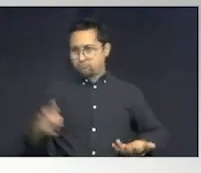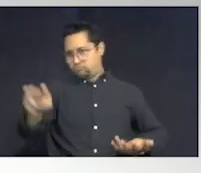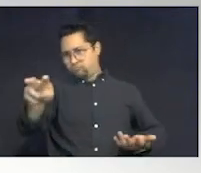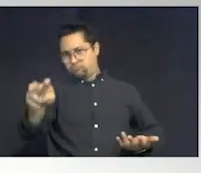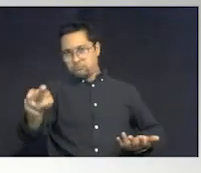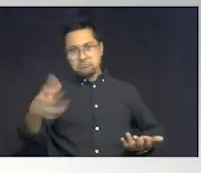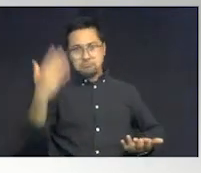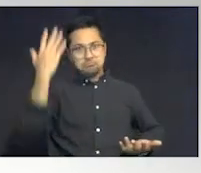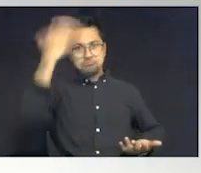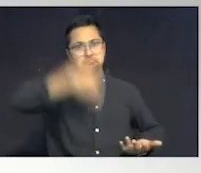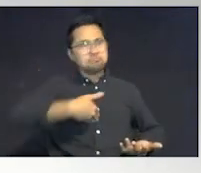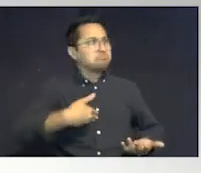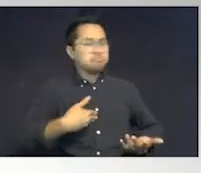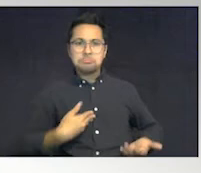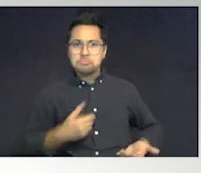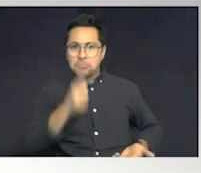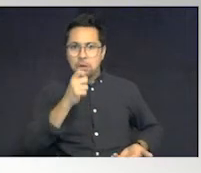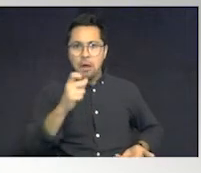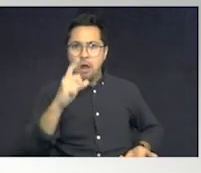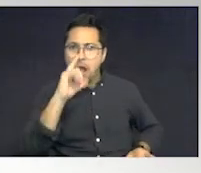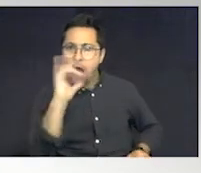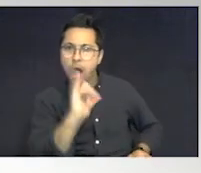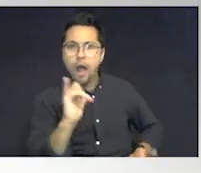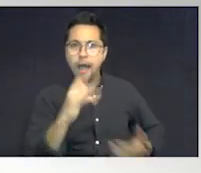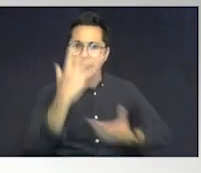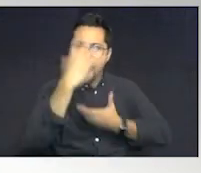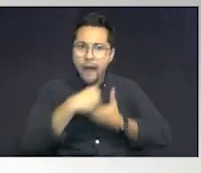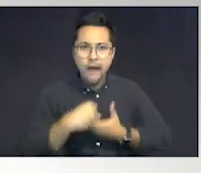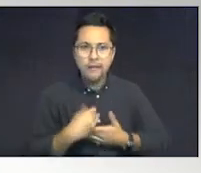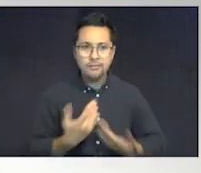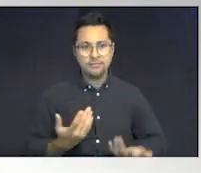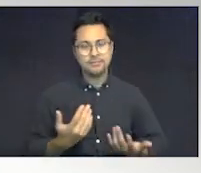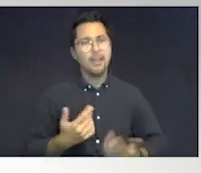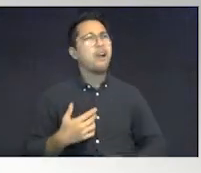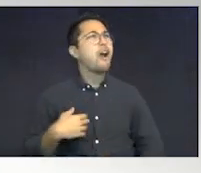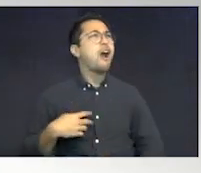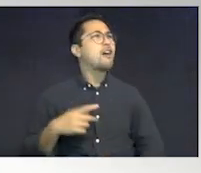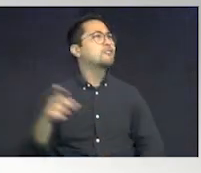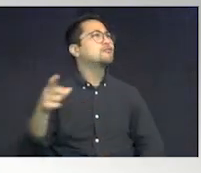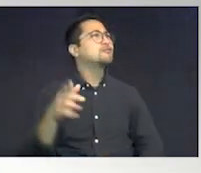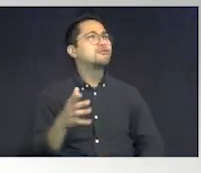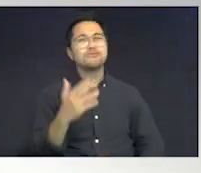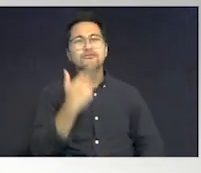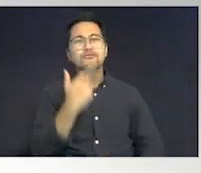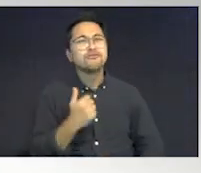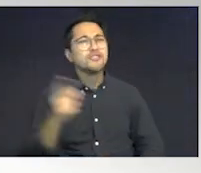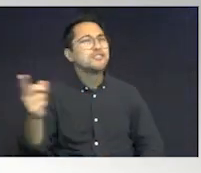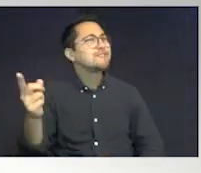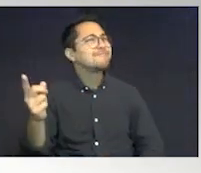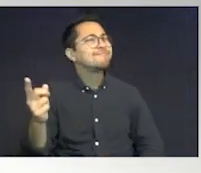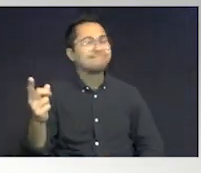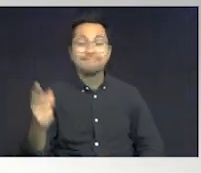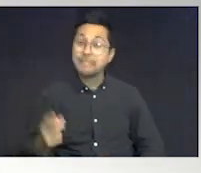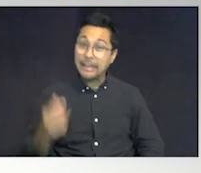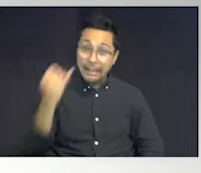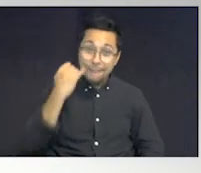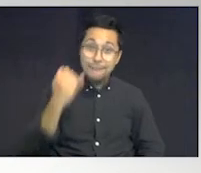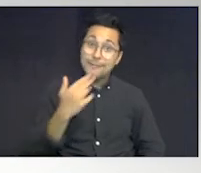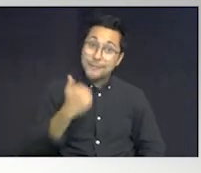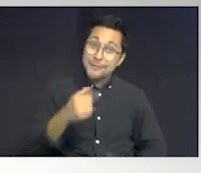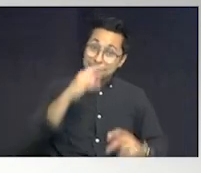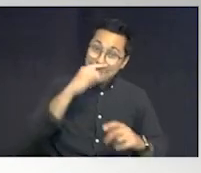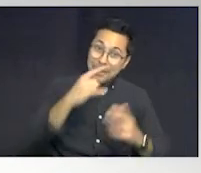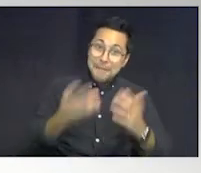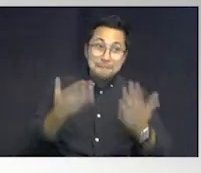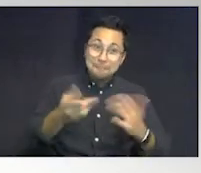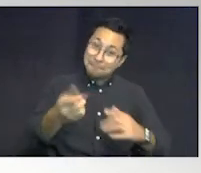physical characteristic of autism. I get always too cute, right? So, I call it the cute factor. So, if there's a cute kid, he probably